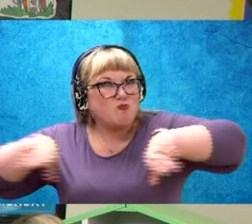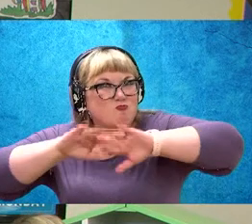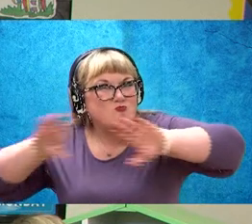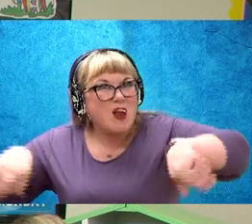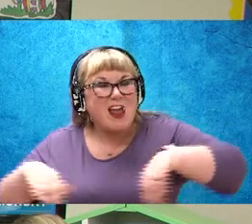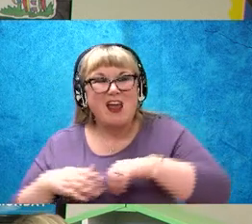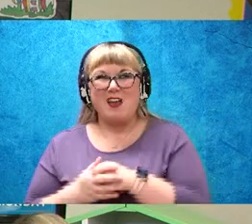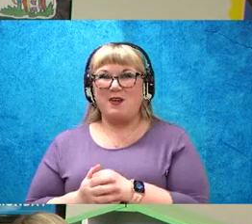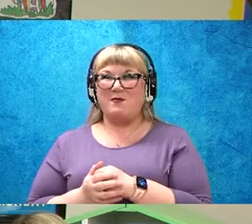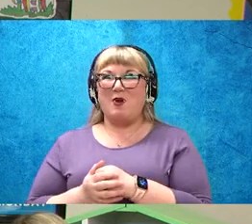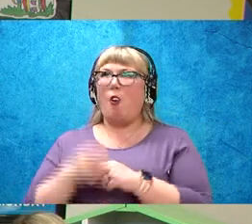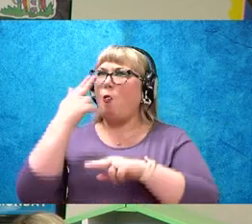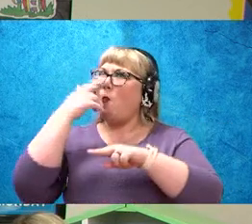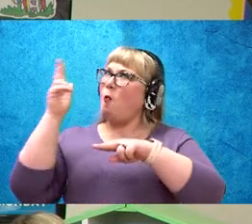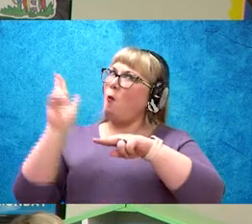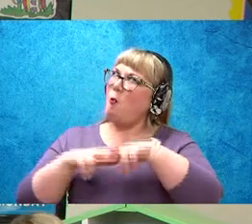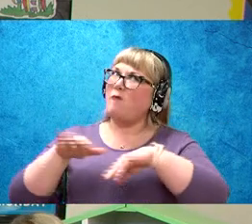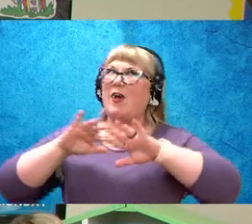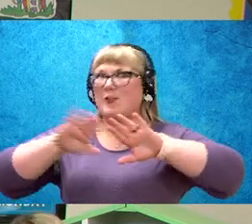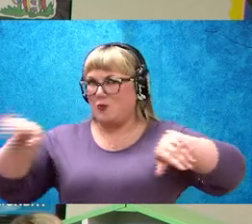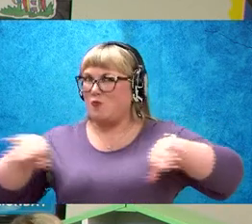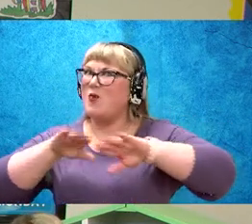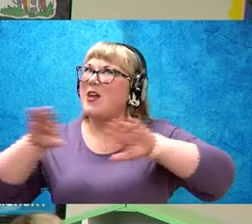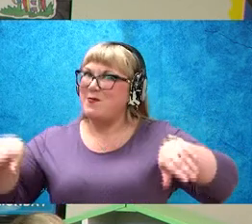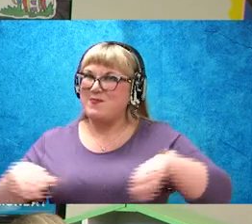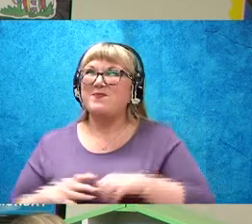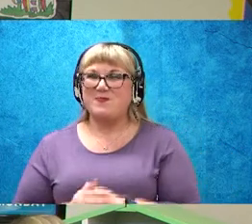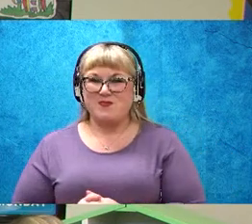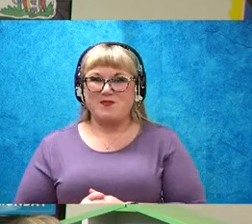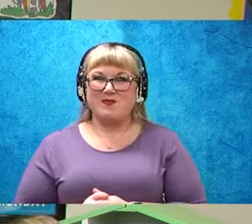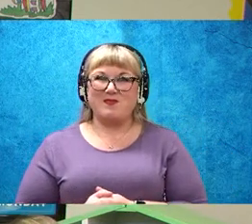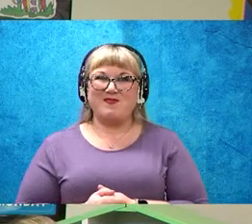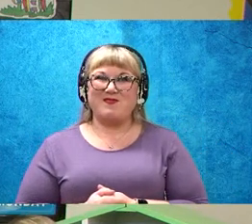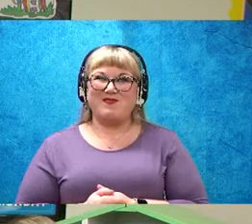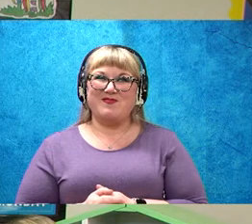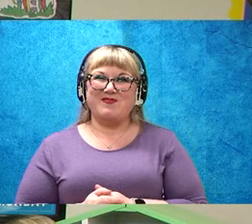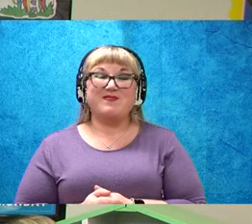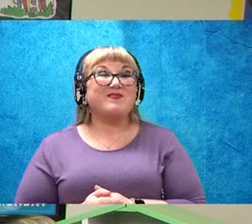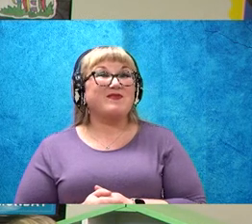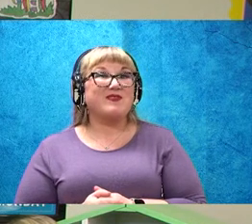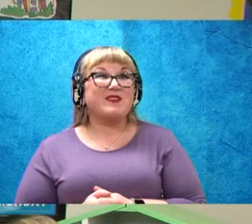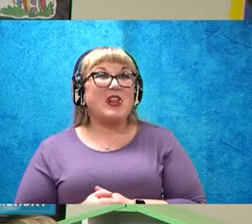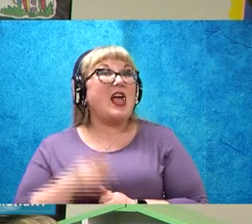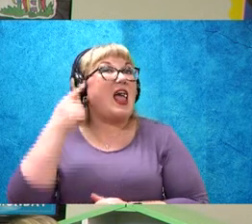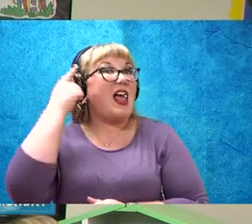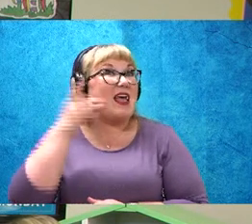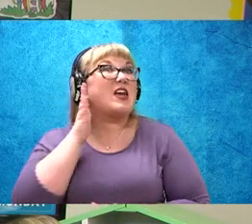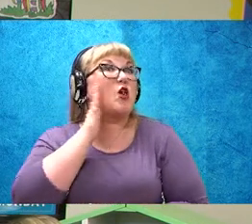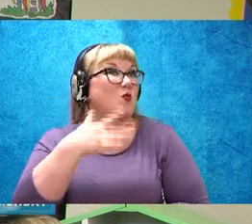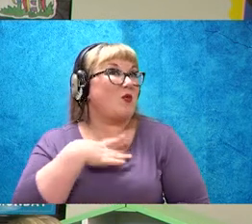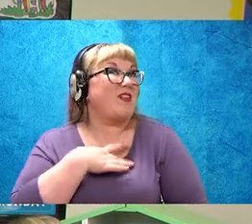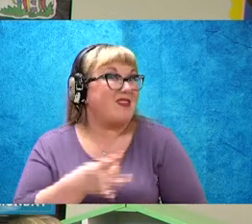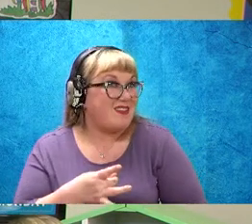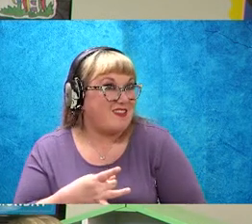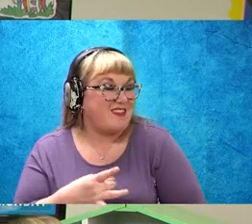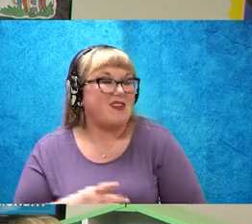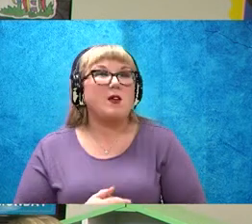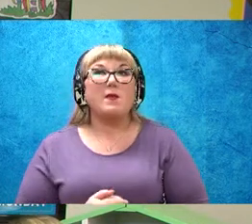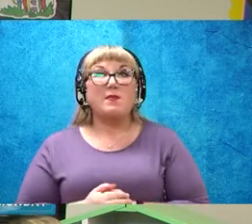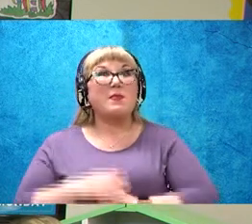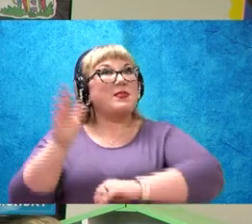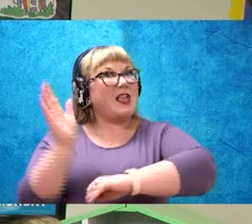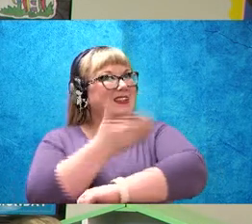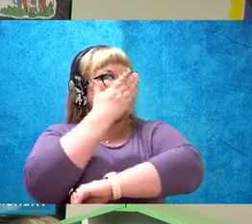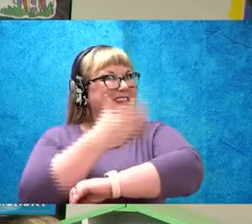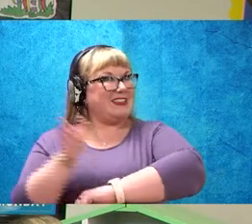favorite things to do. All right, boys and girls, I think that we would like to sing